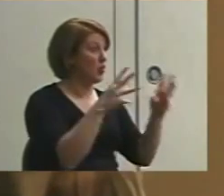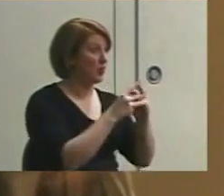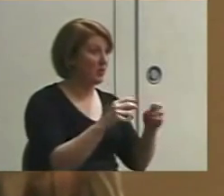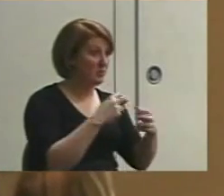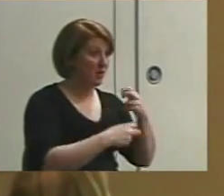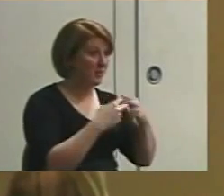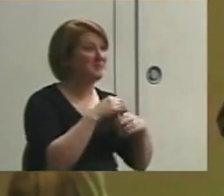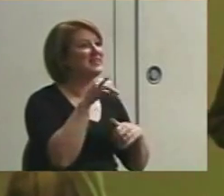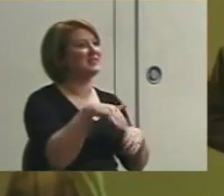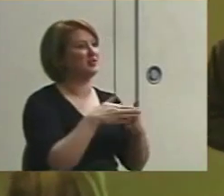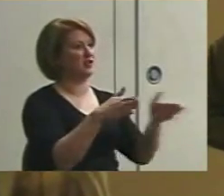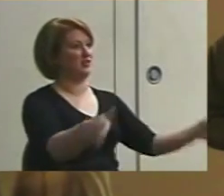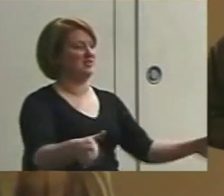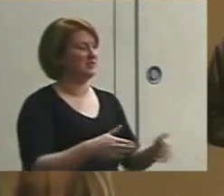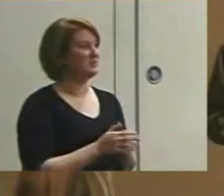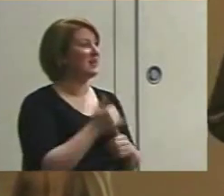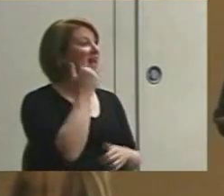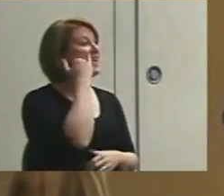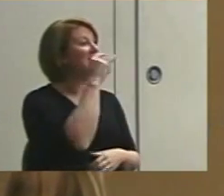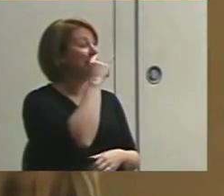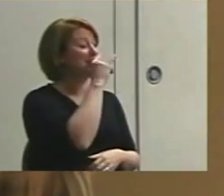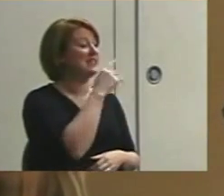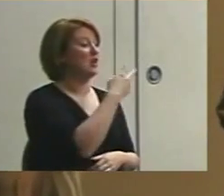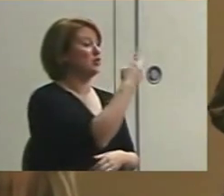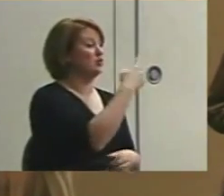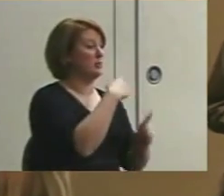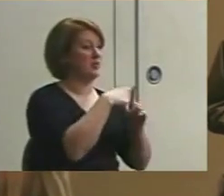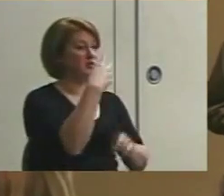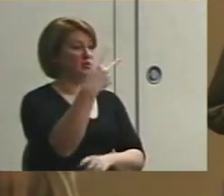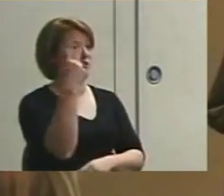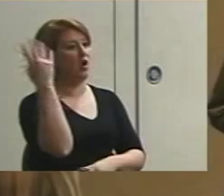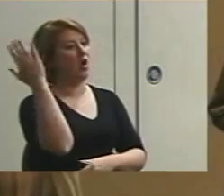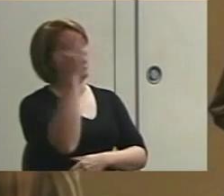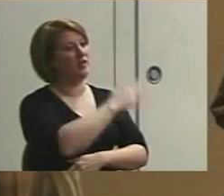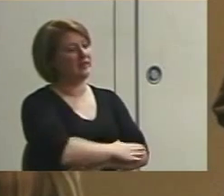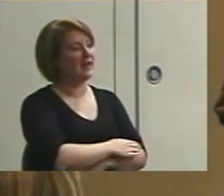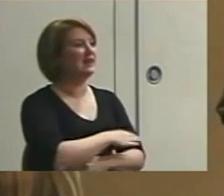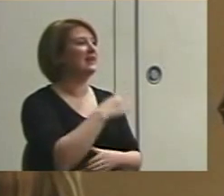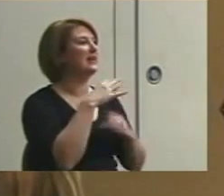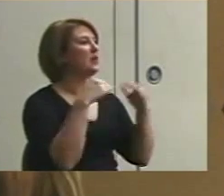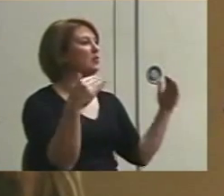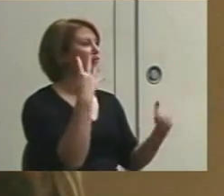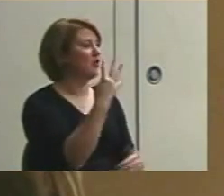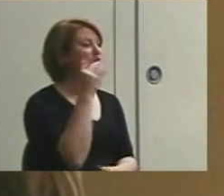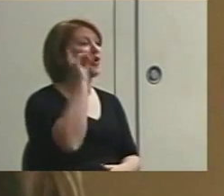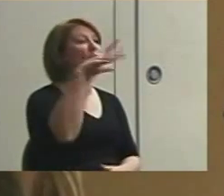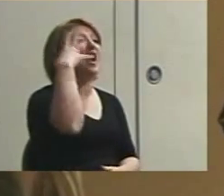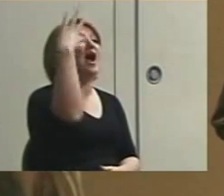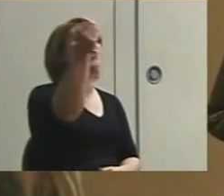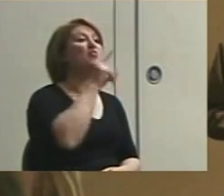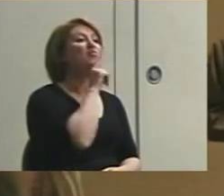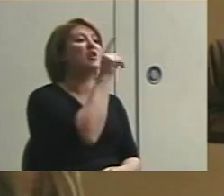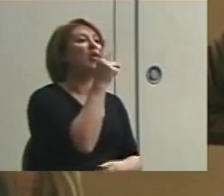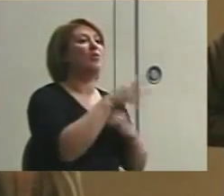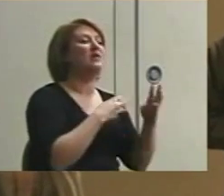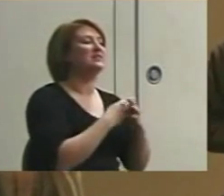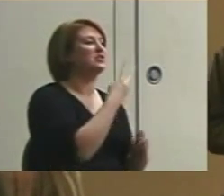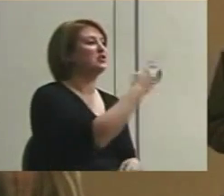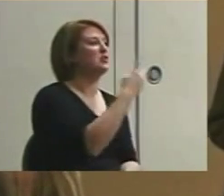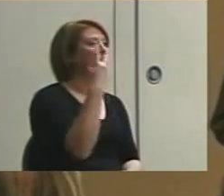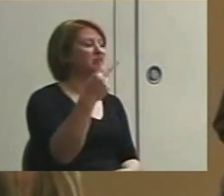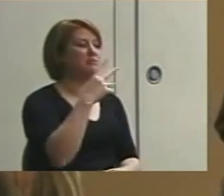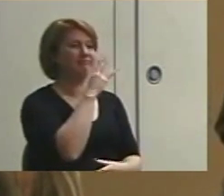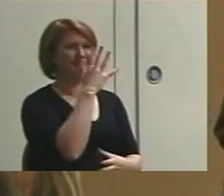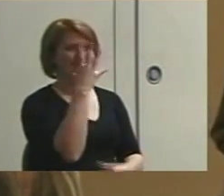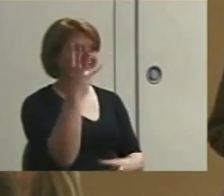generalization. If a kid can say 2 plus 2 all day long equals 4, but any time they go out in the real world and see 2 and 2, and we ask them how much that is